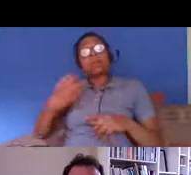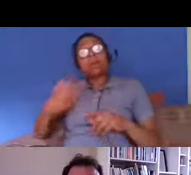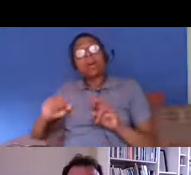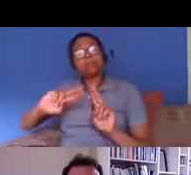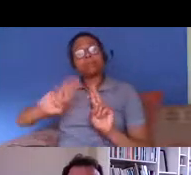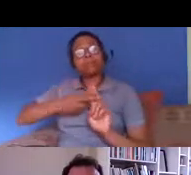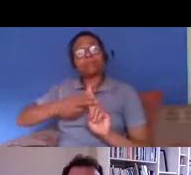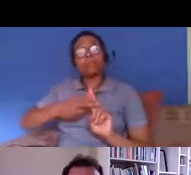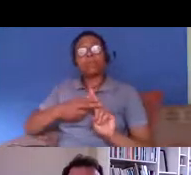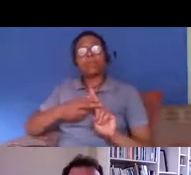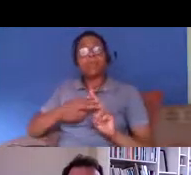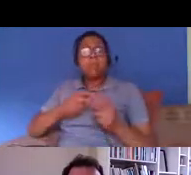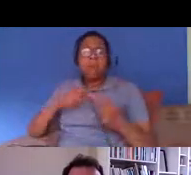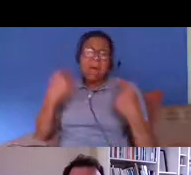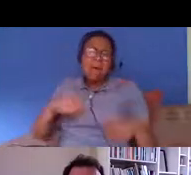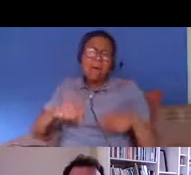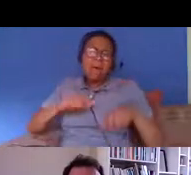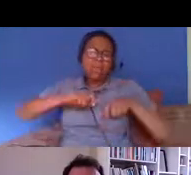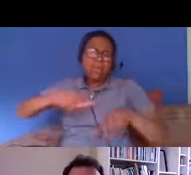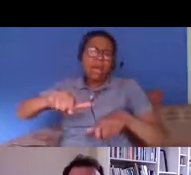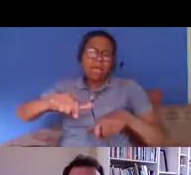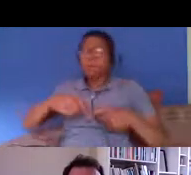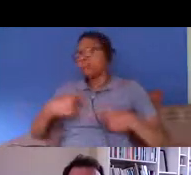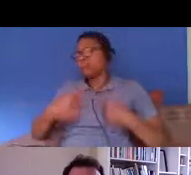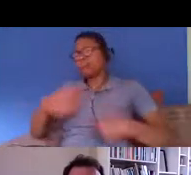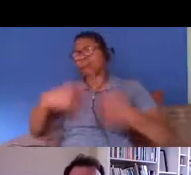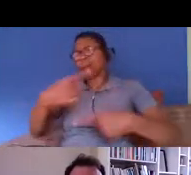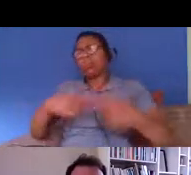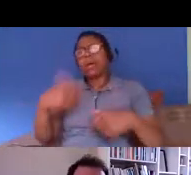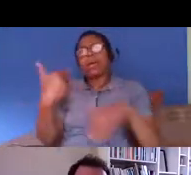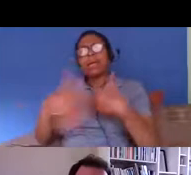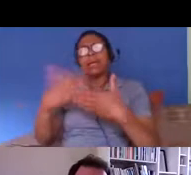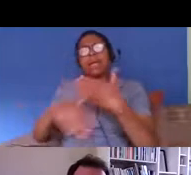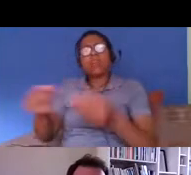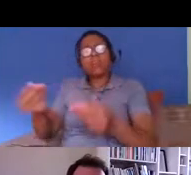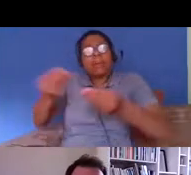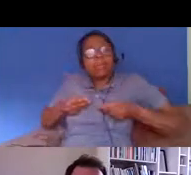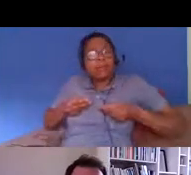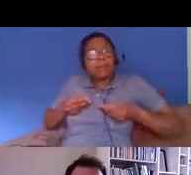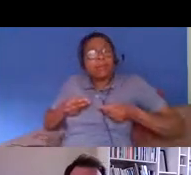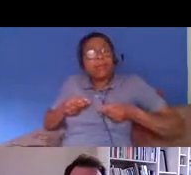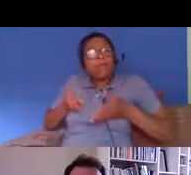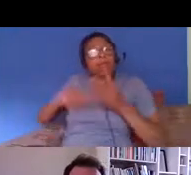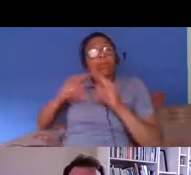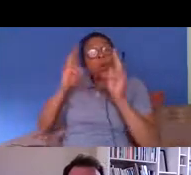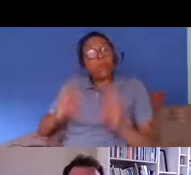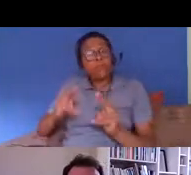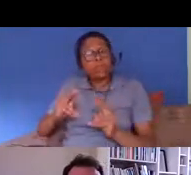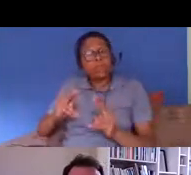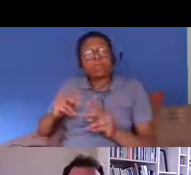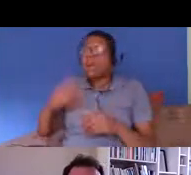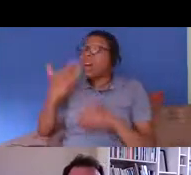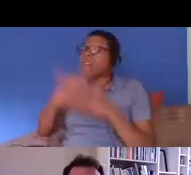didn't have the documents to prove it because they'd never been issued with them by the home office um and they'd never needed them before you know in previous years